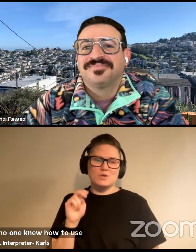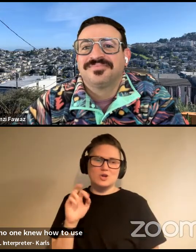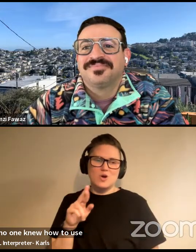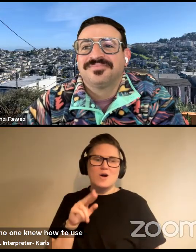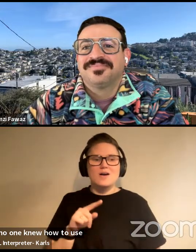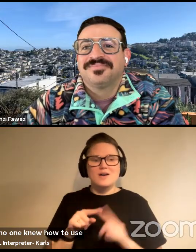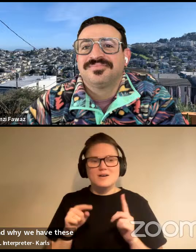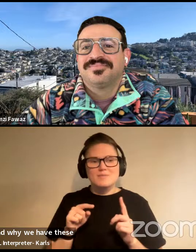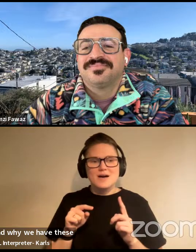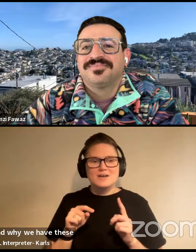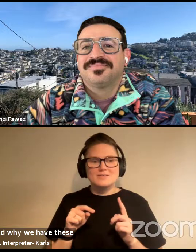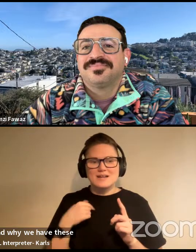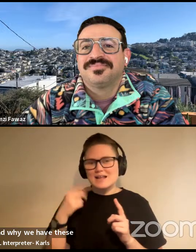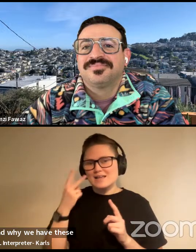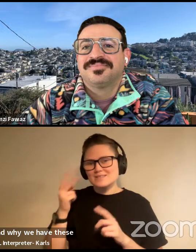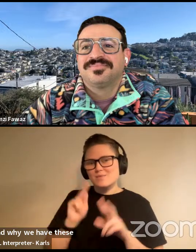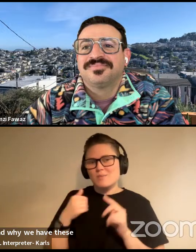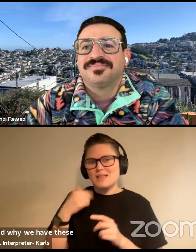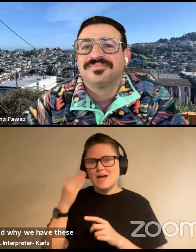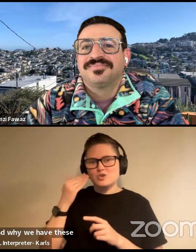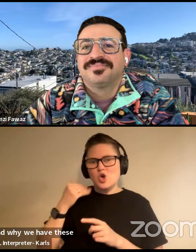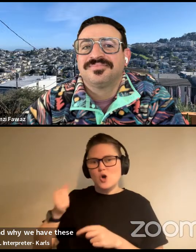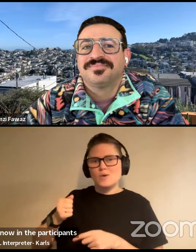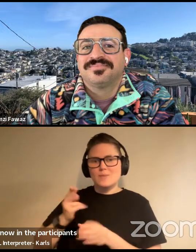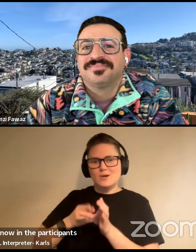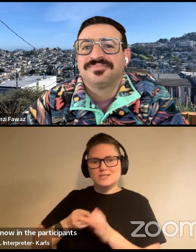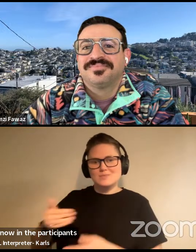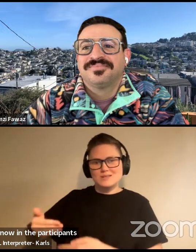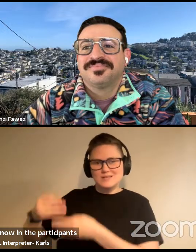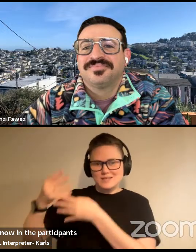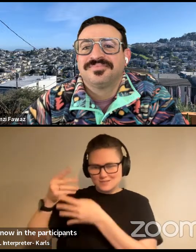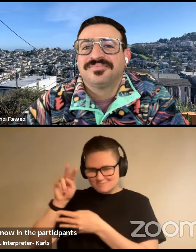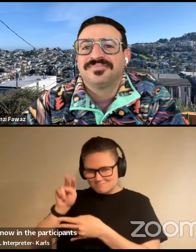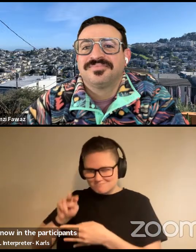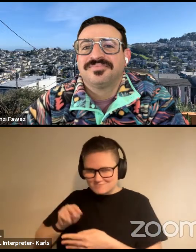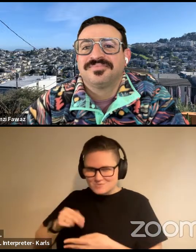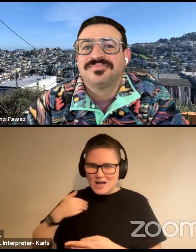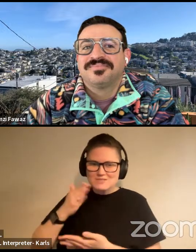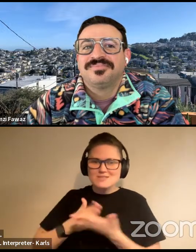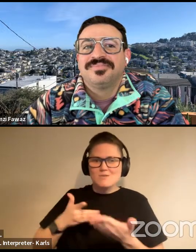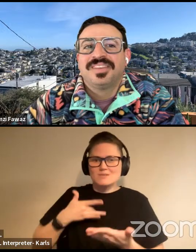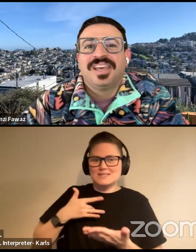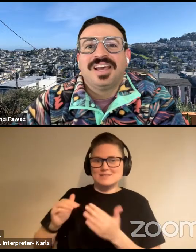people I know and the participants and, uh, have some sense of, uh, community.